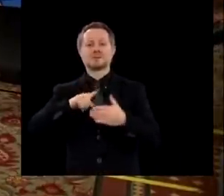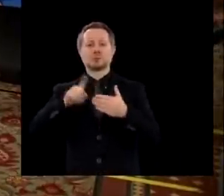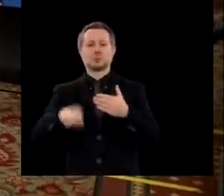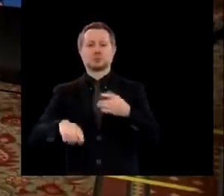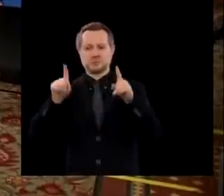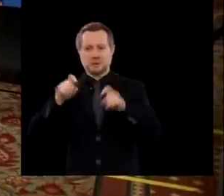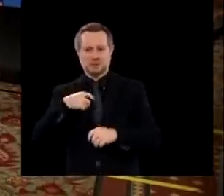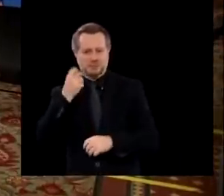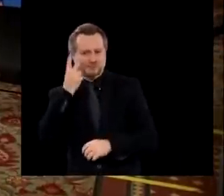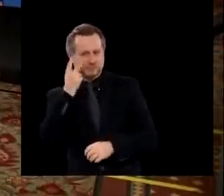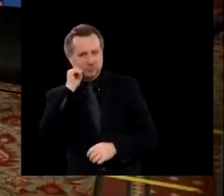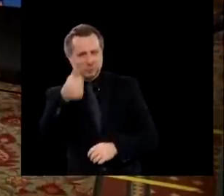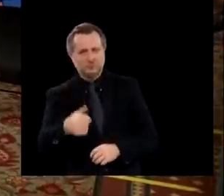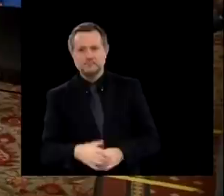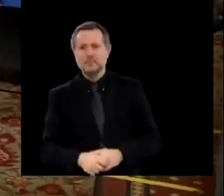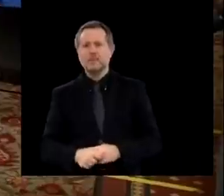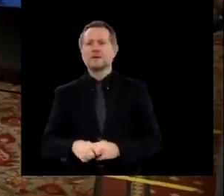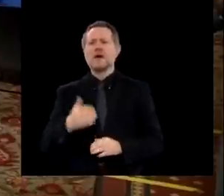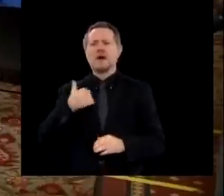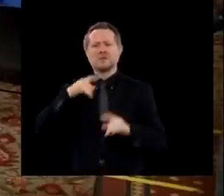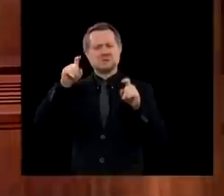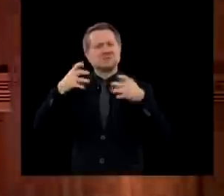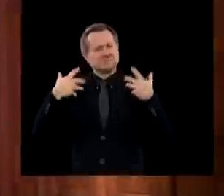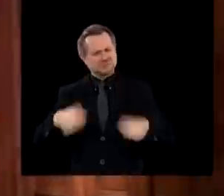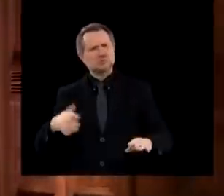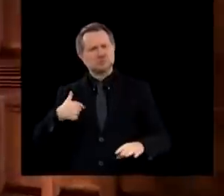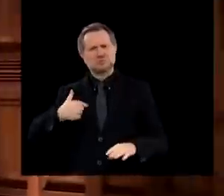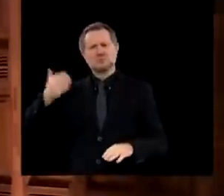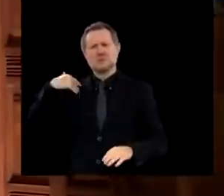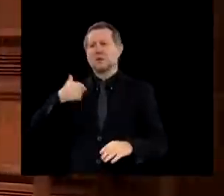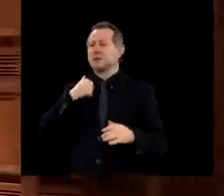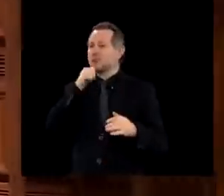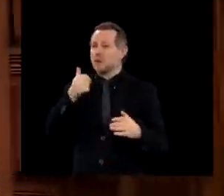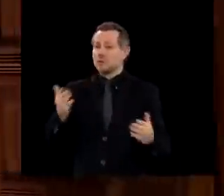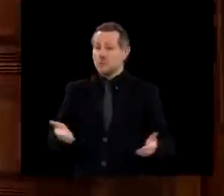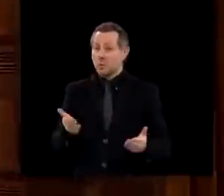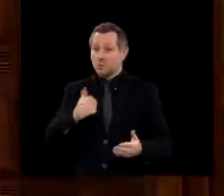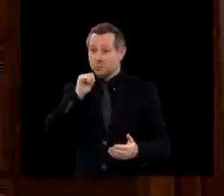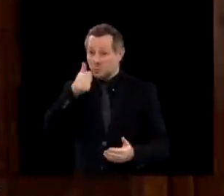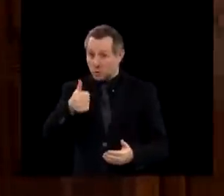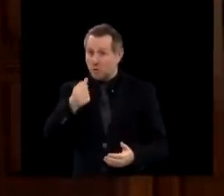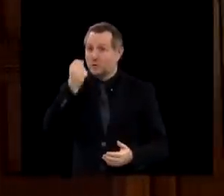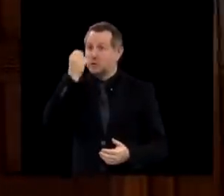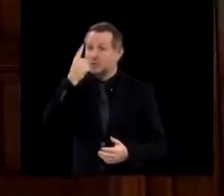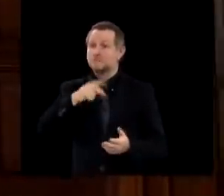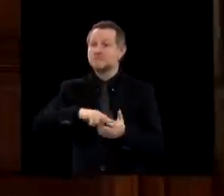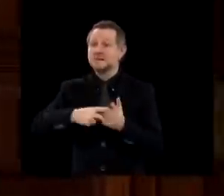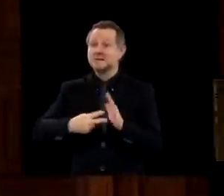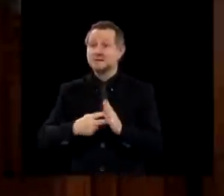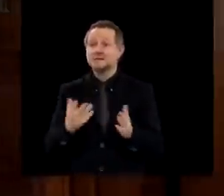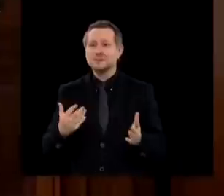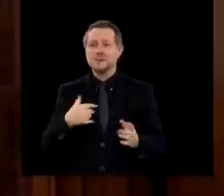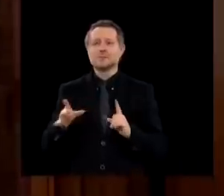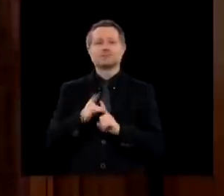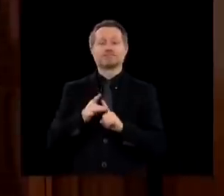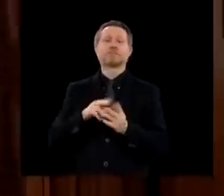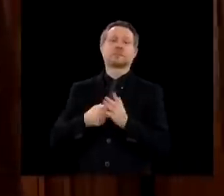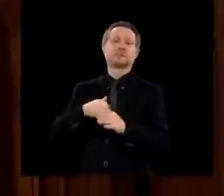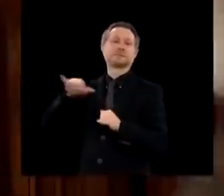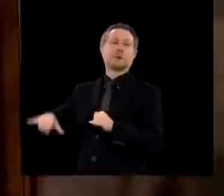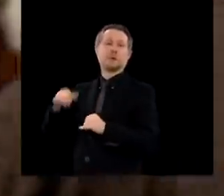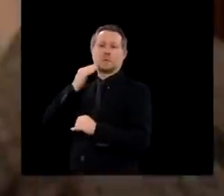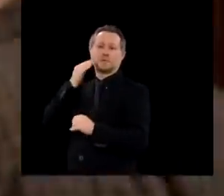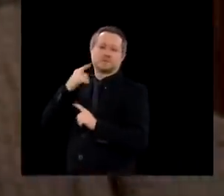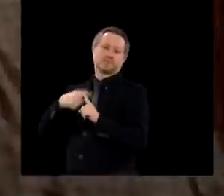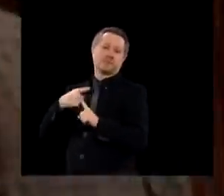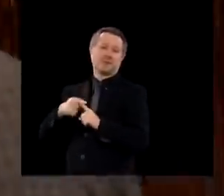No, I've been tested before. If I am not here tomorrow, it means I tested positive. Otherwise, I'll see